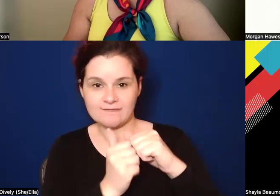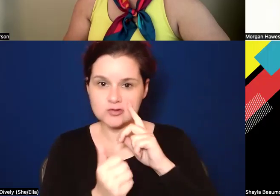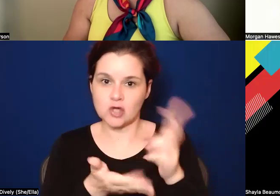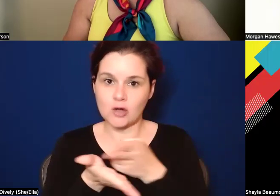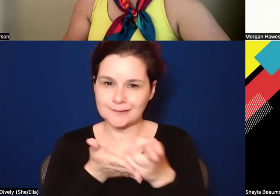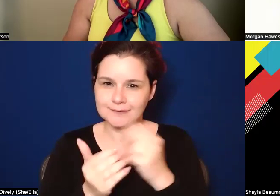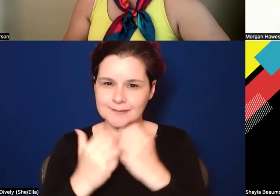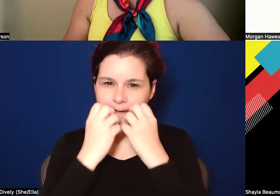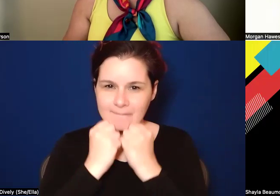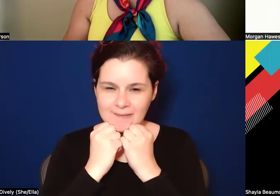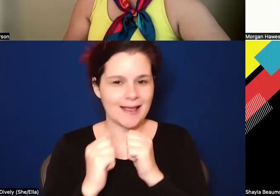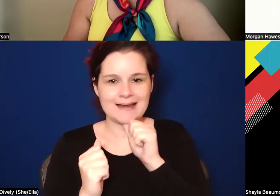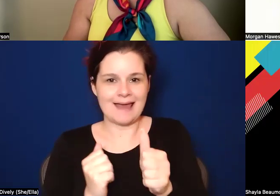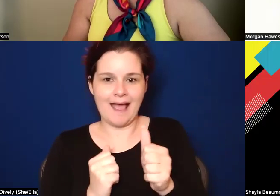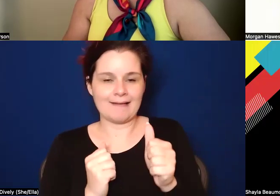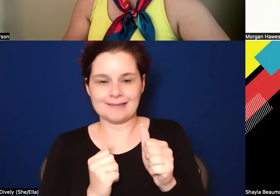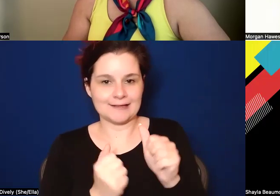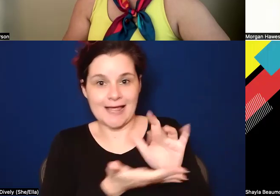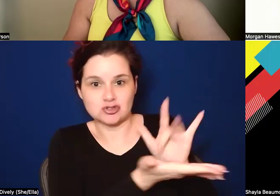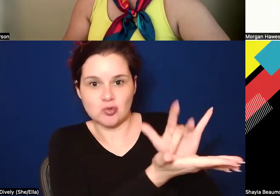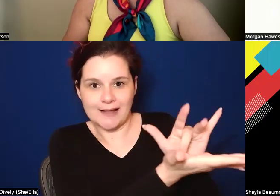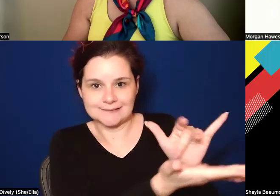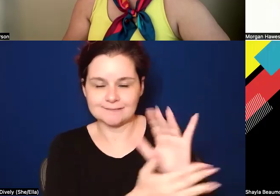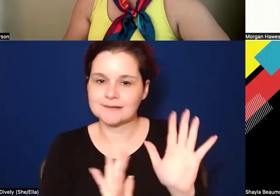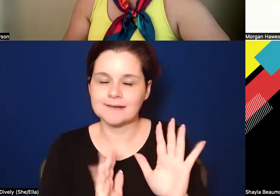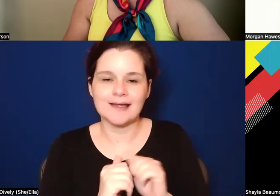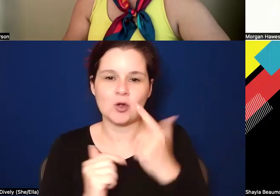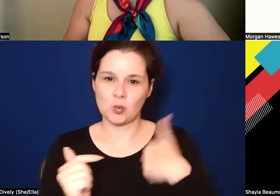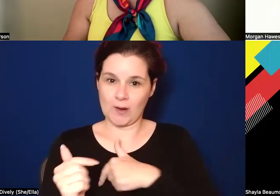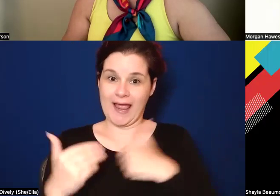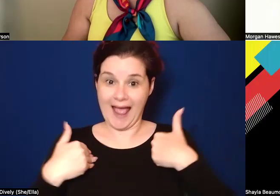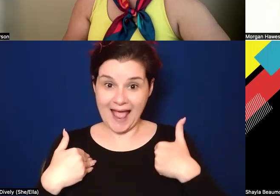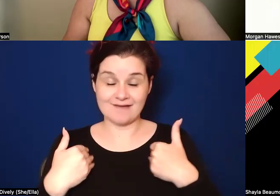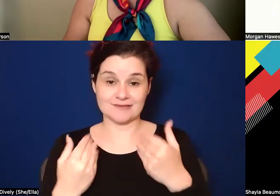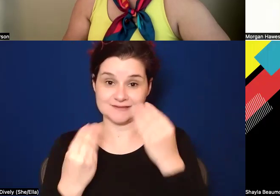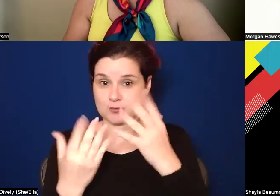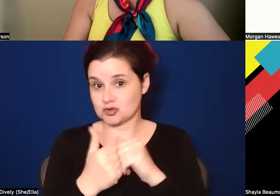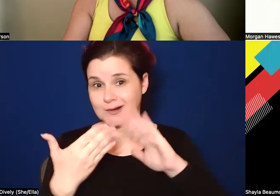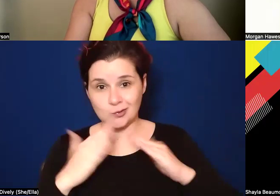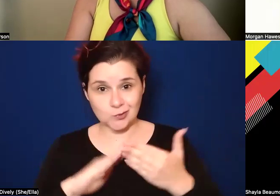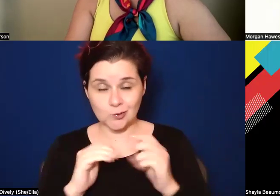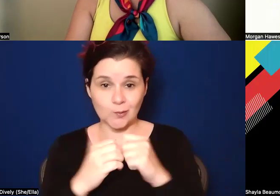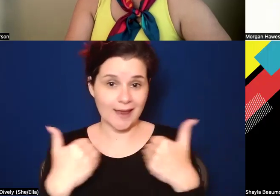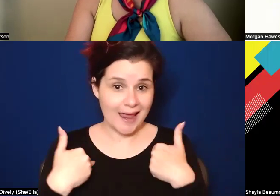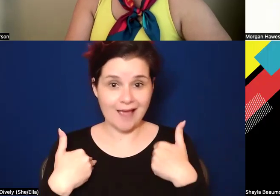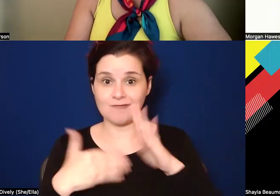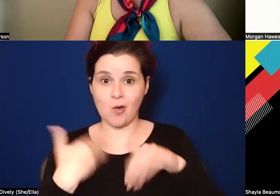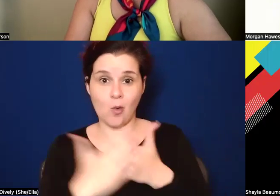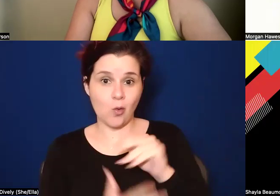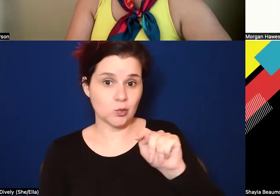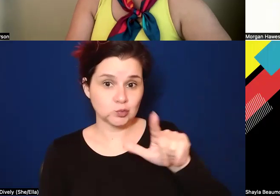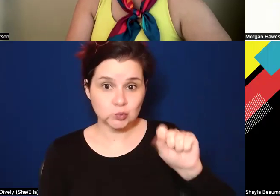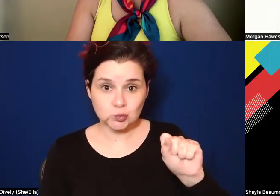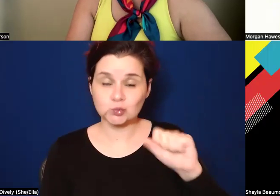meaningful and not extractive. And we have this information in our communities. We have these tools and skills.